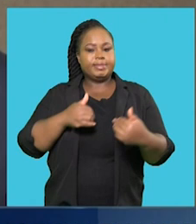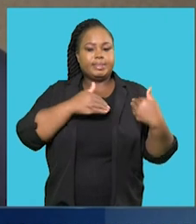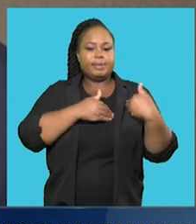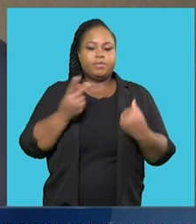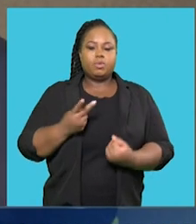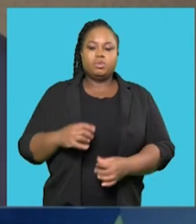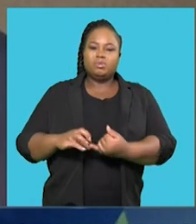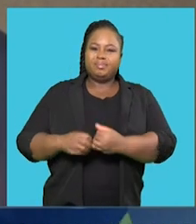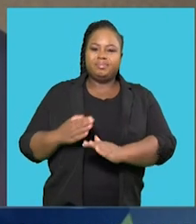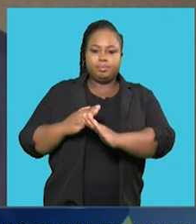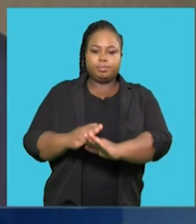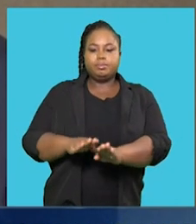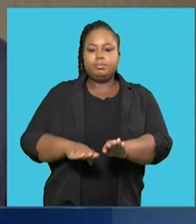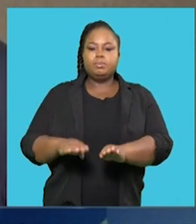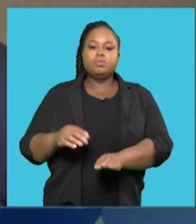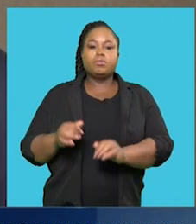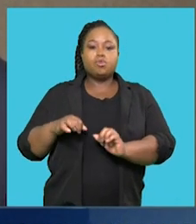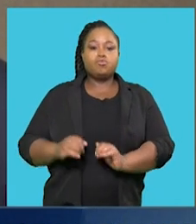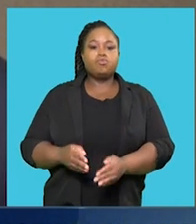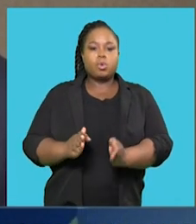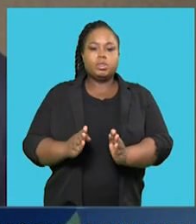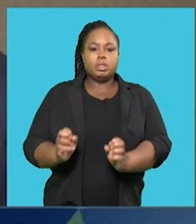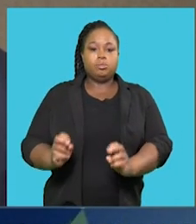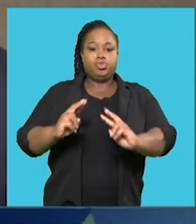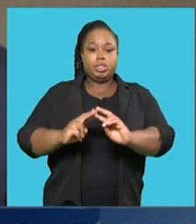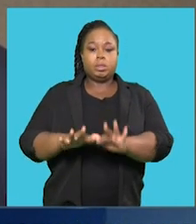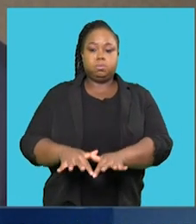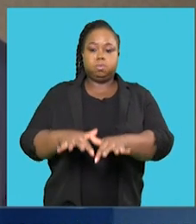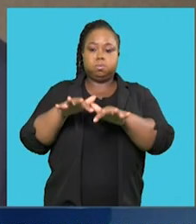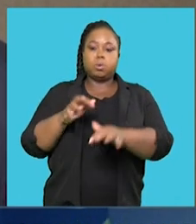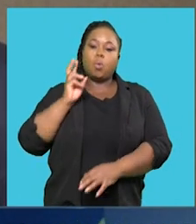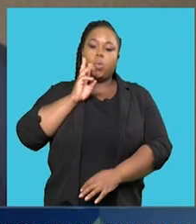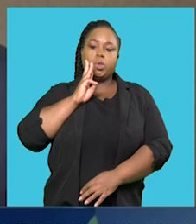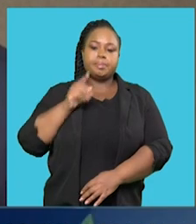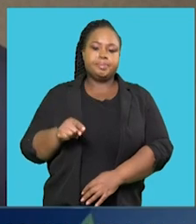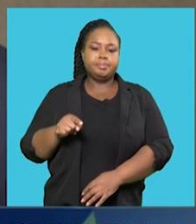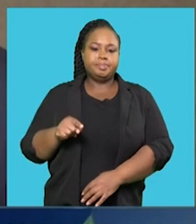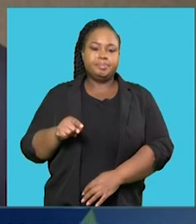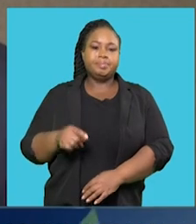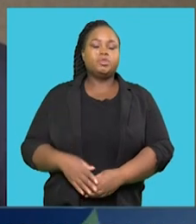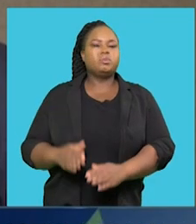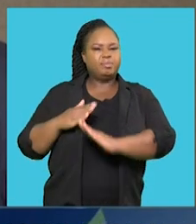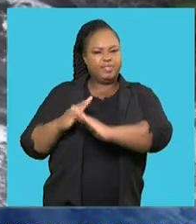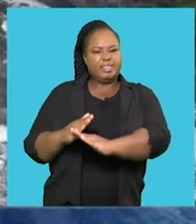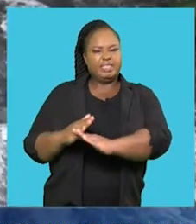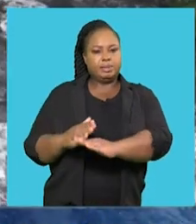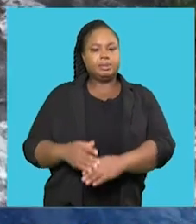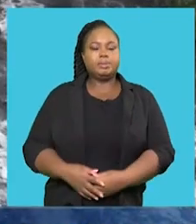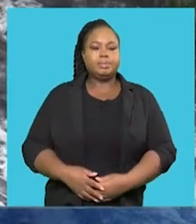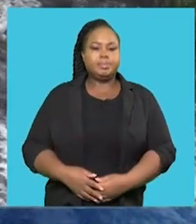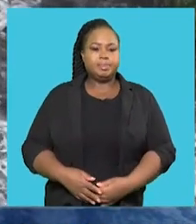also try and avoid crossing roads and bridges which might be flooded to prevent situations where